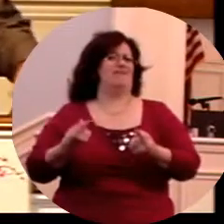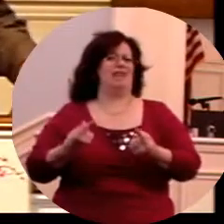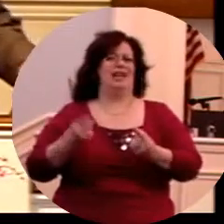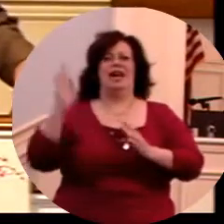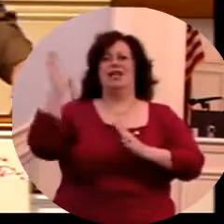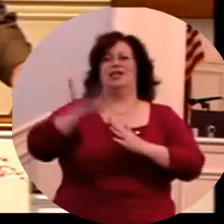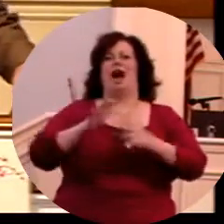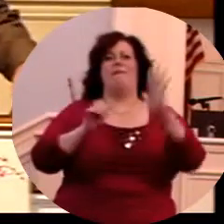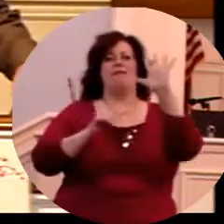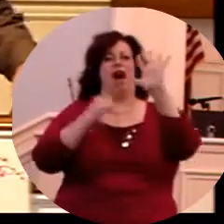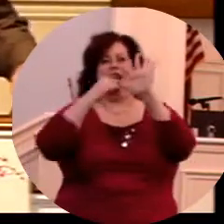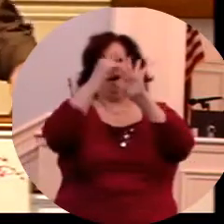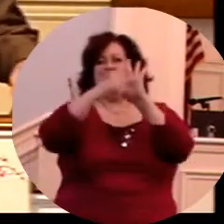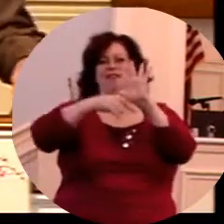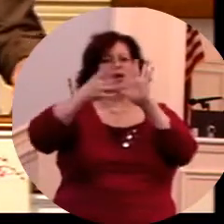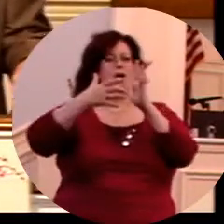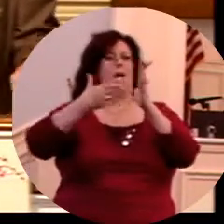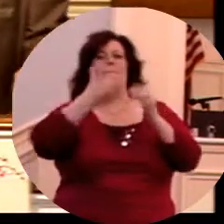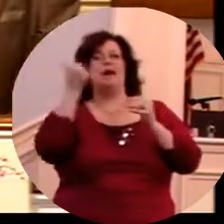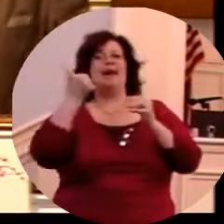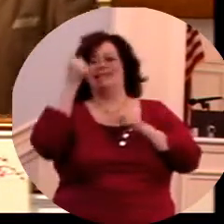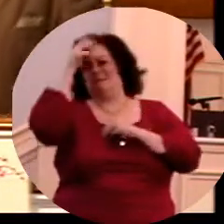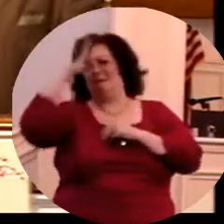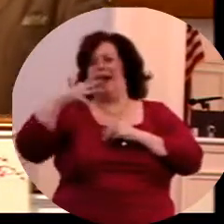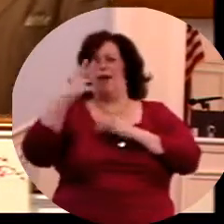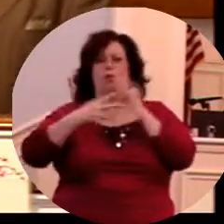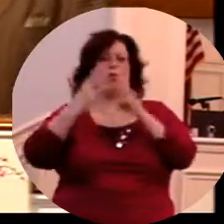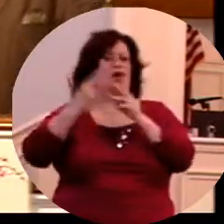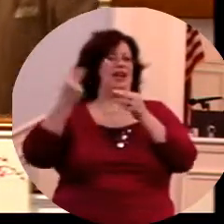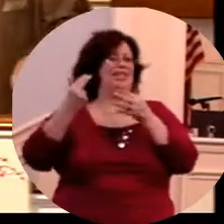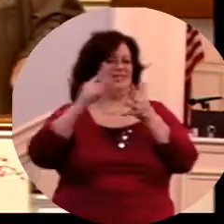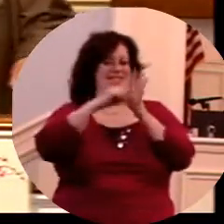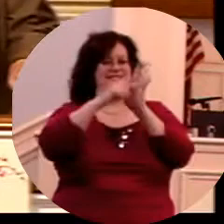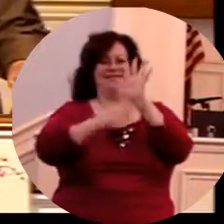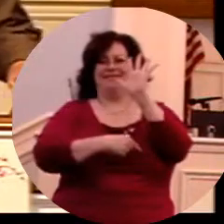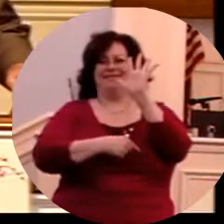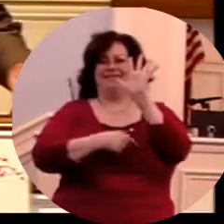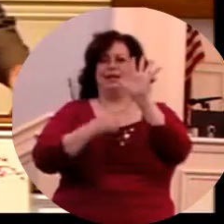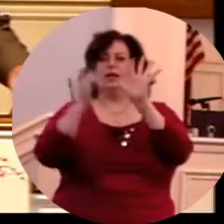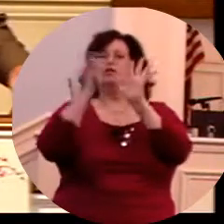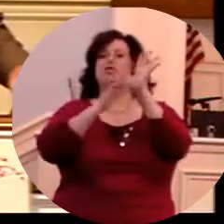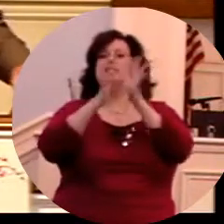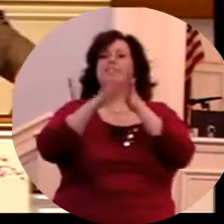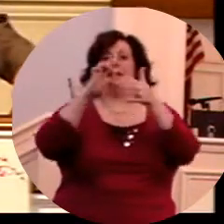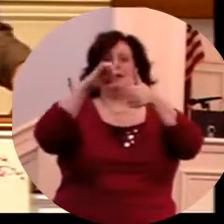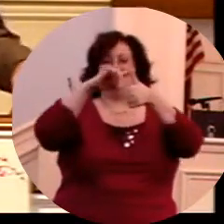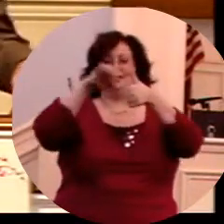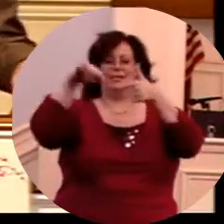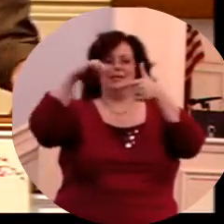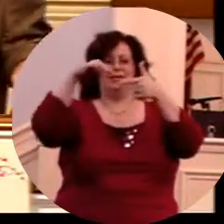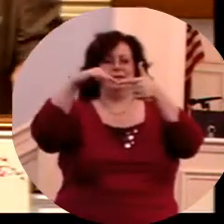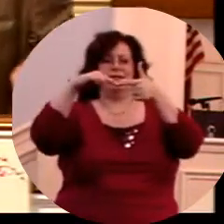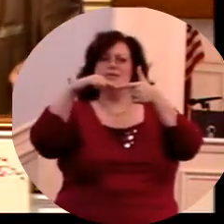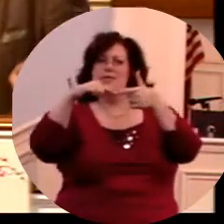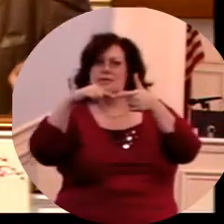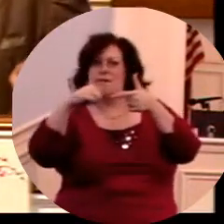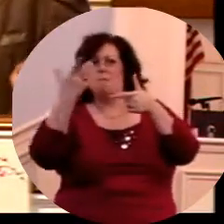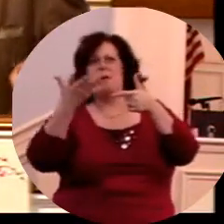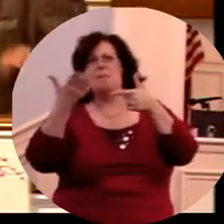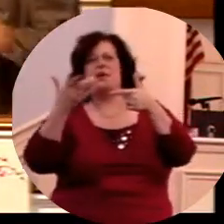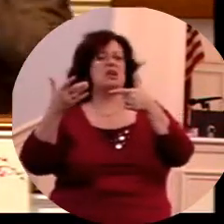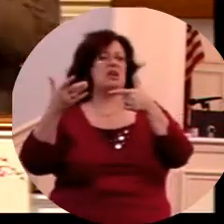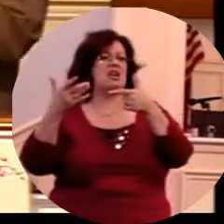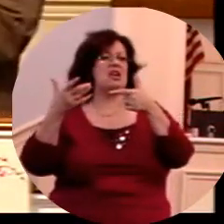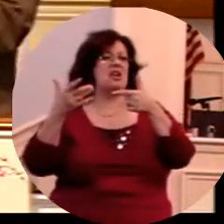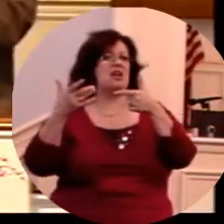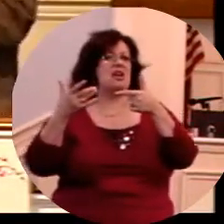He's in the top five greatest men in world history. No question about it. Jesus being number one. And